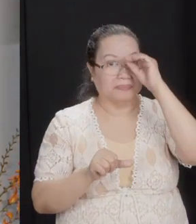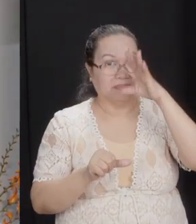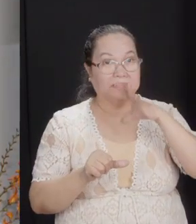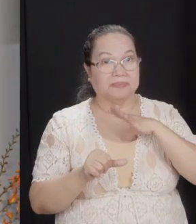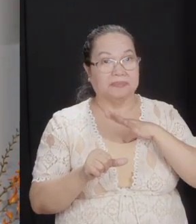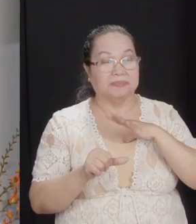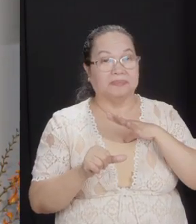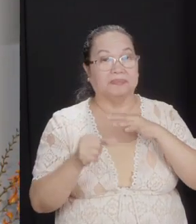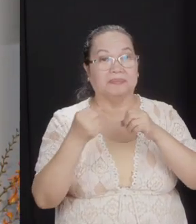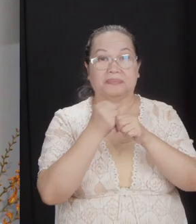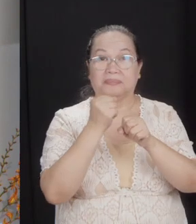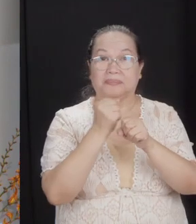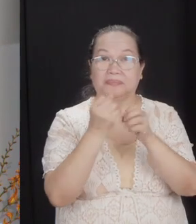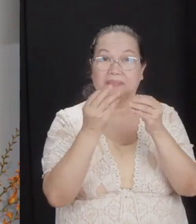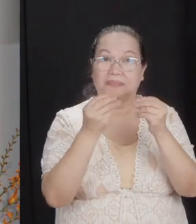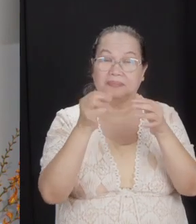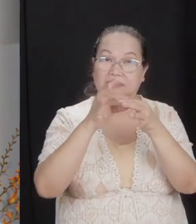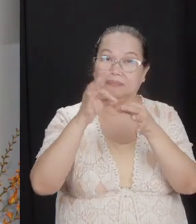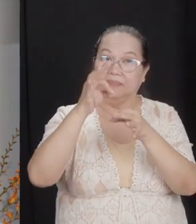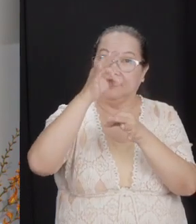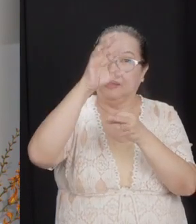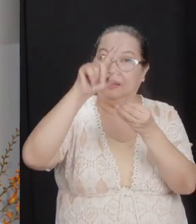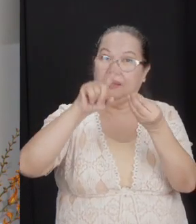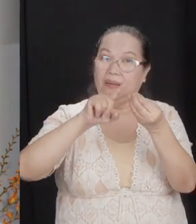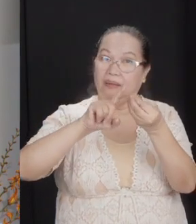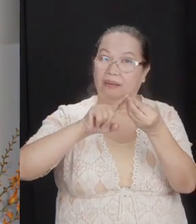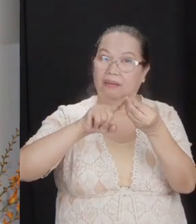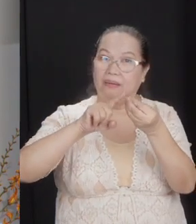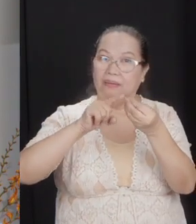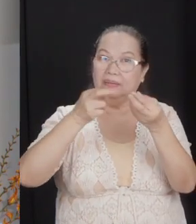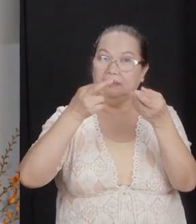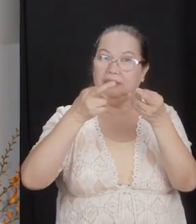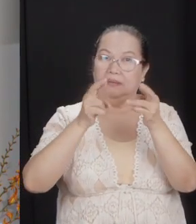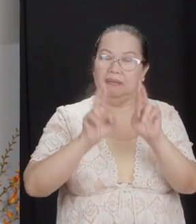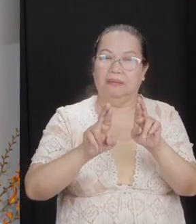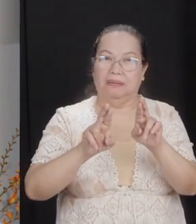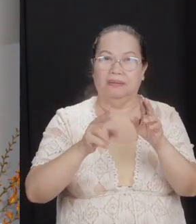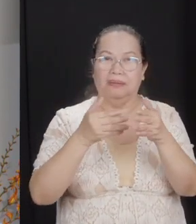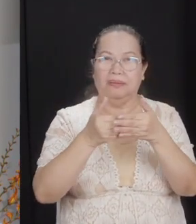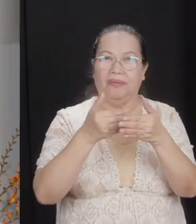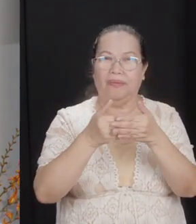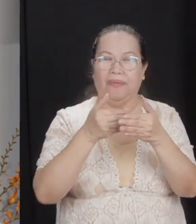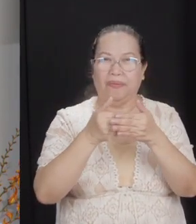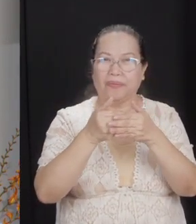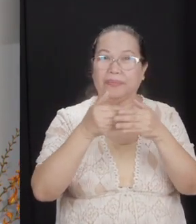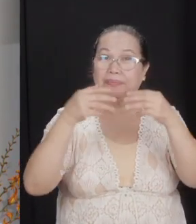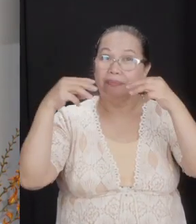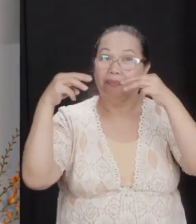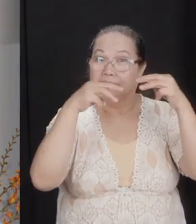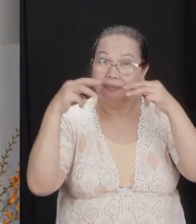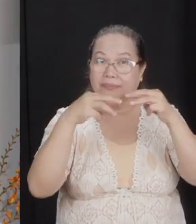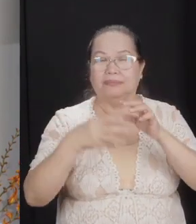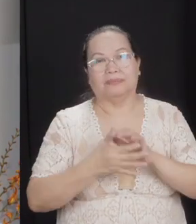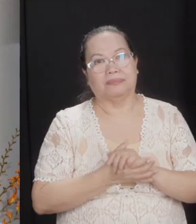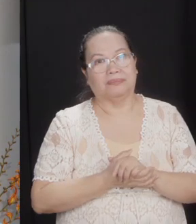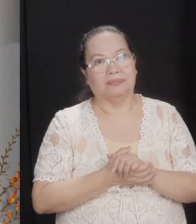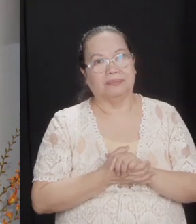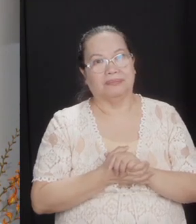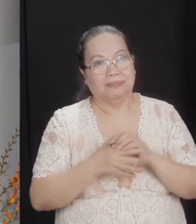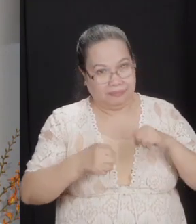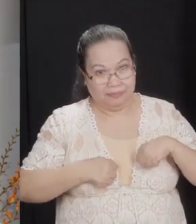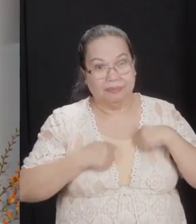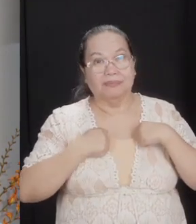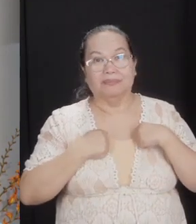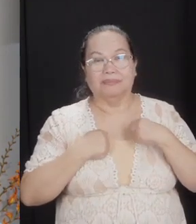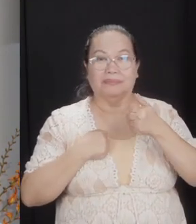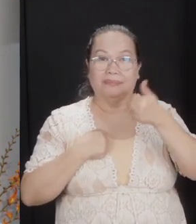to a spiritual issue. What's the result? Near civil war. They survived the